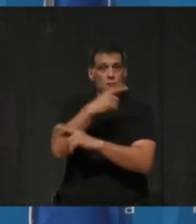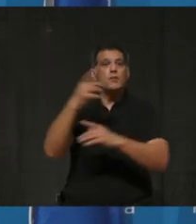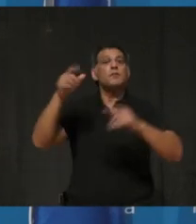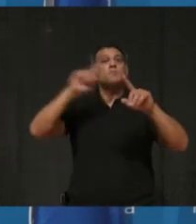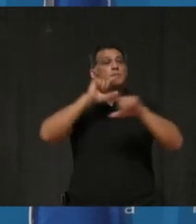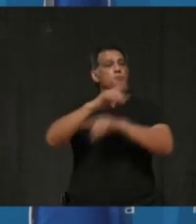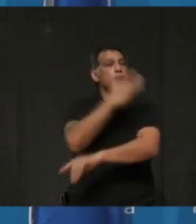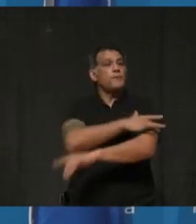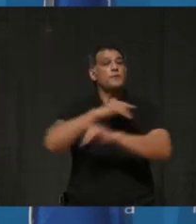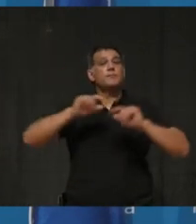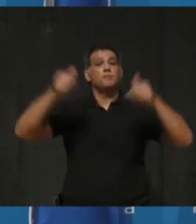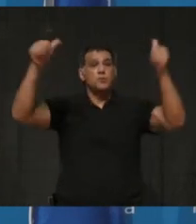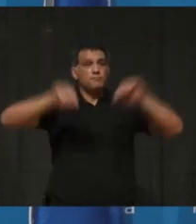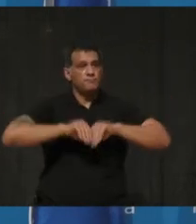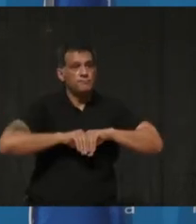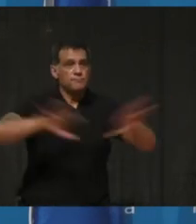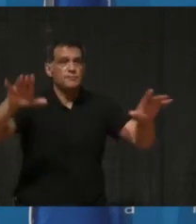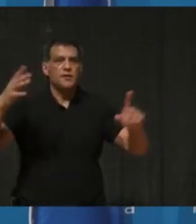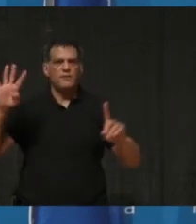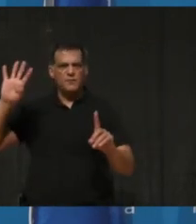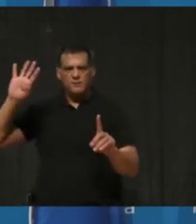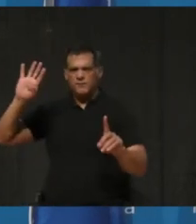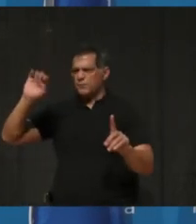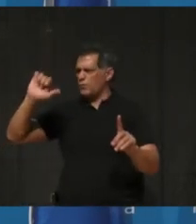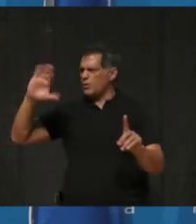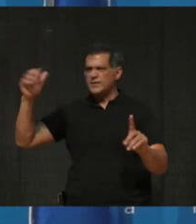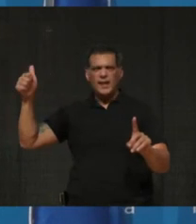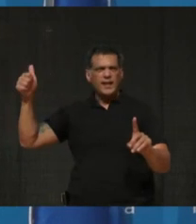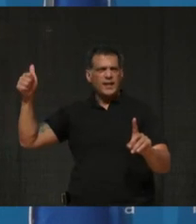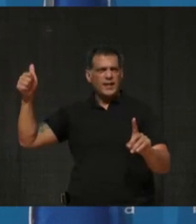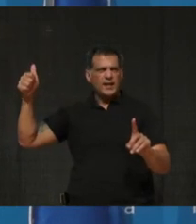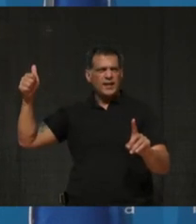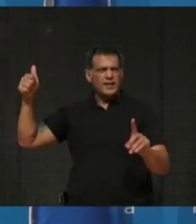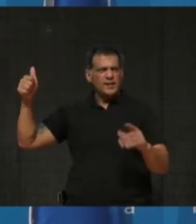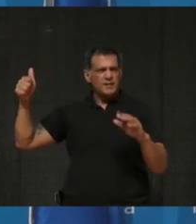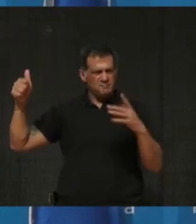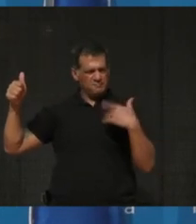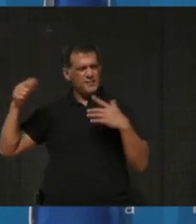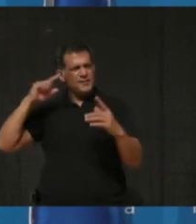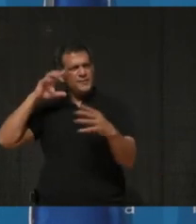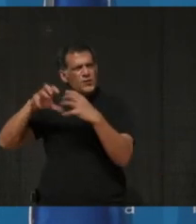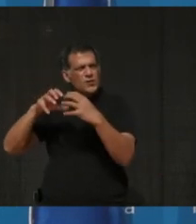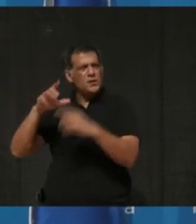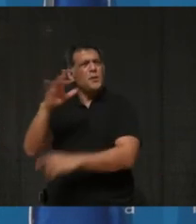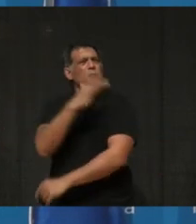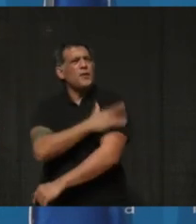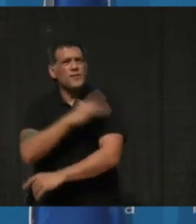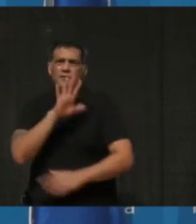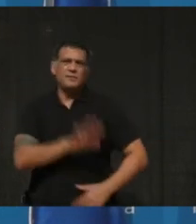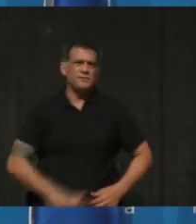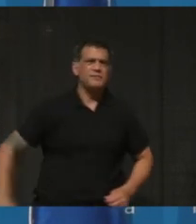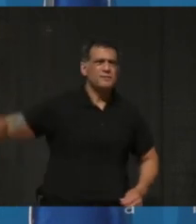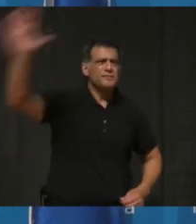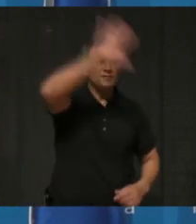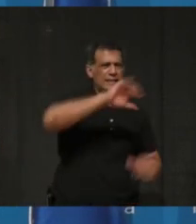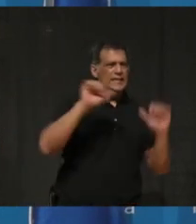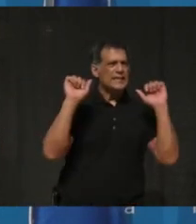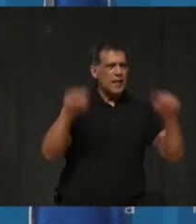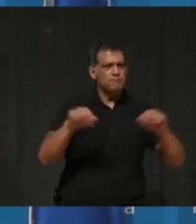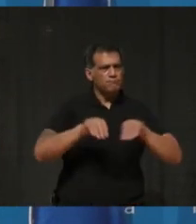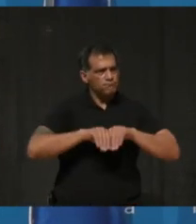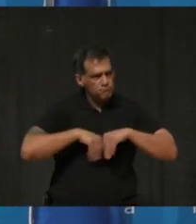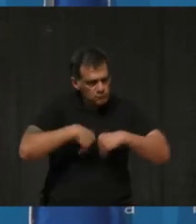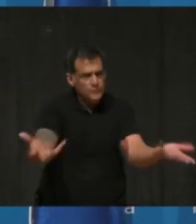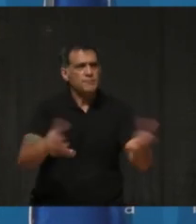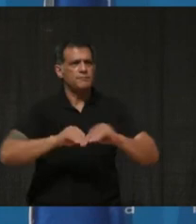public health units will be able to, you know, control their own rollout to a large degree. Is this something that Peel Public Health would consider, you know,